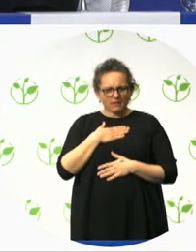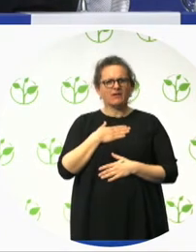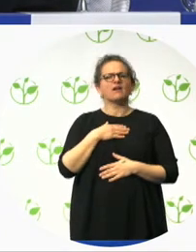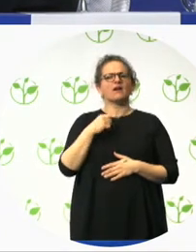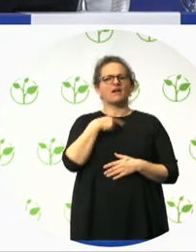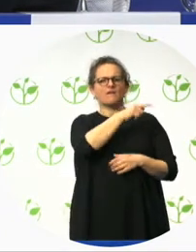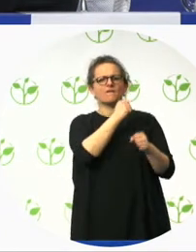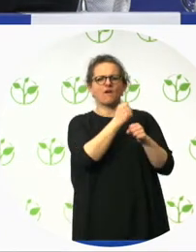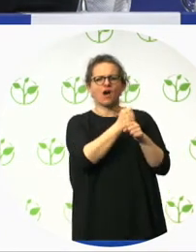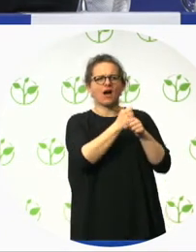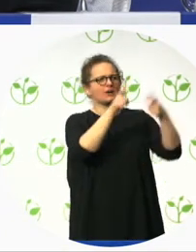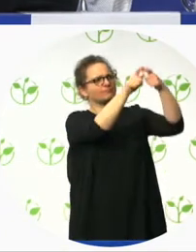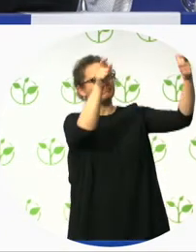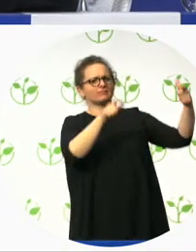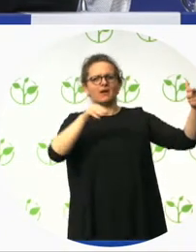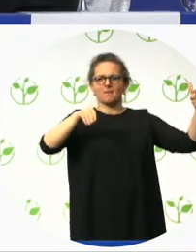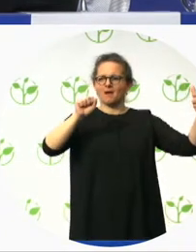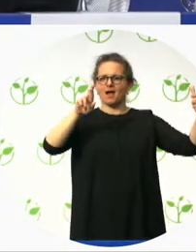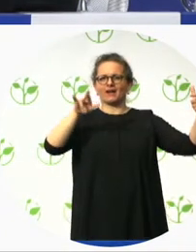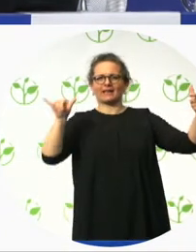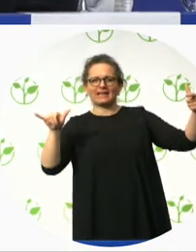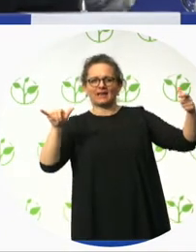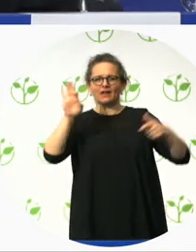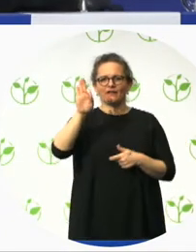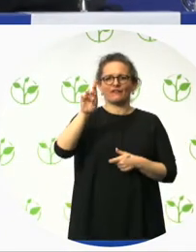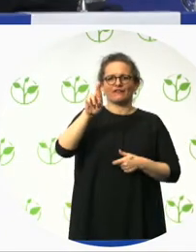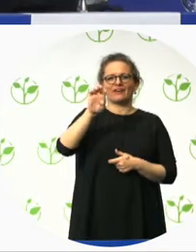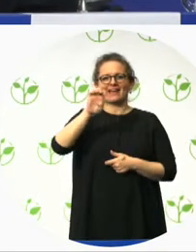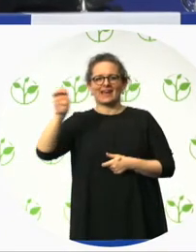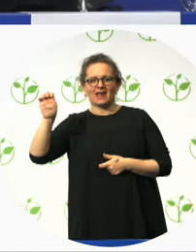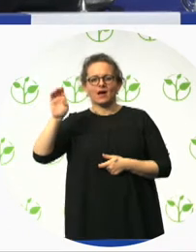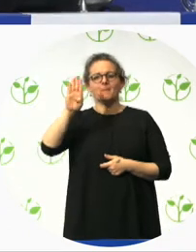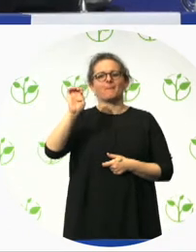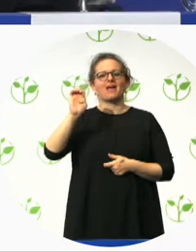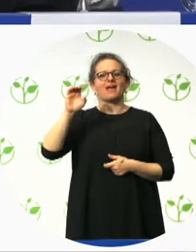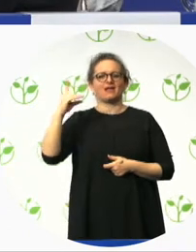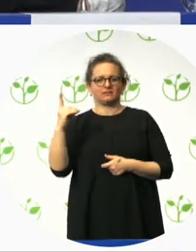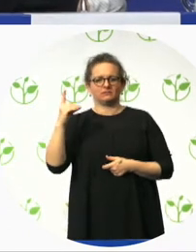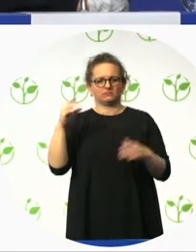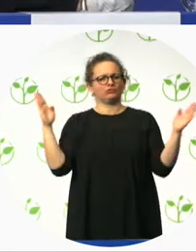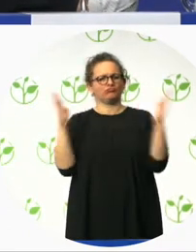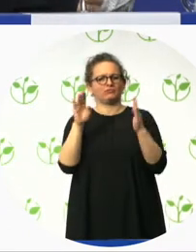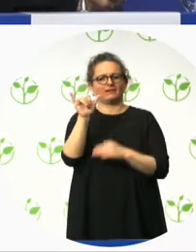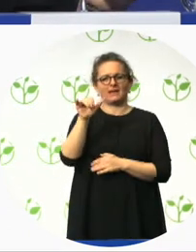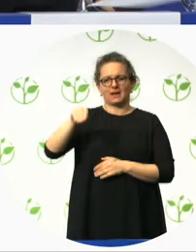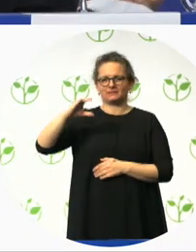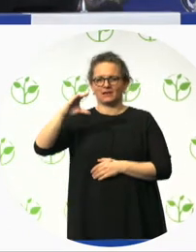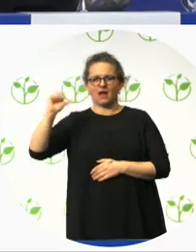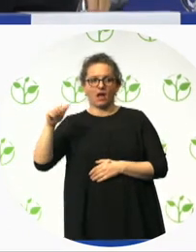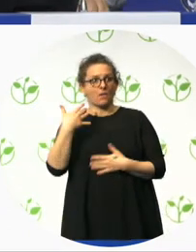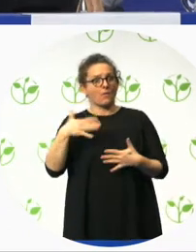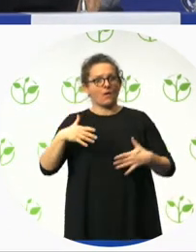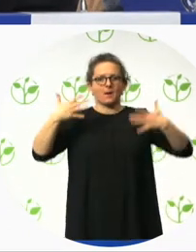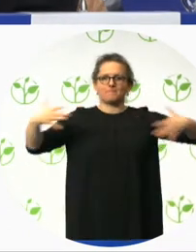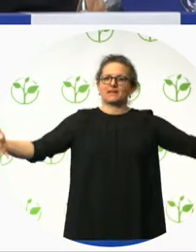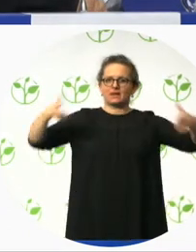development with a 118,000 square foot building. And it's also a story I think is scalable and repeatable at the same